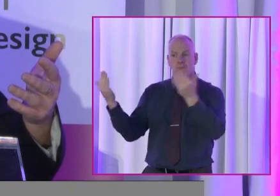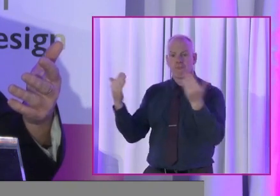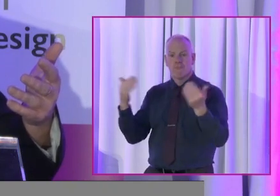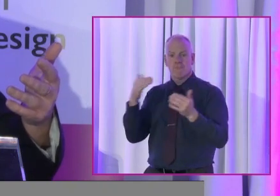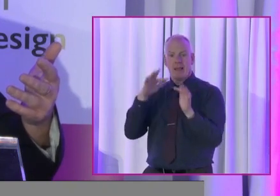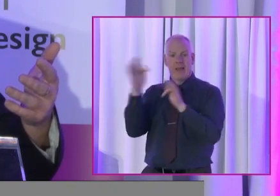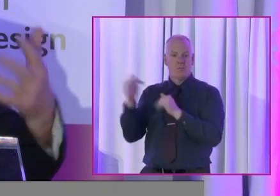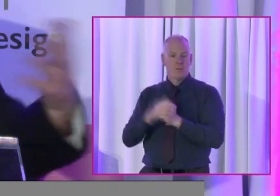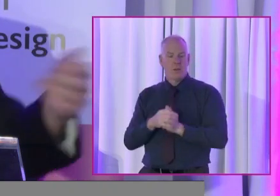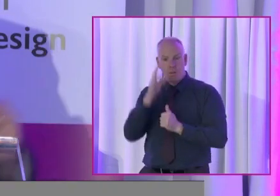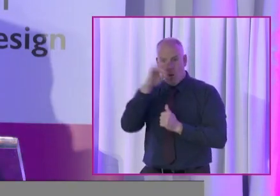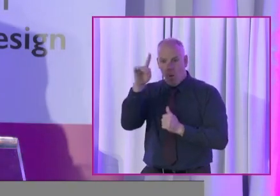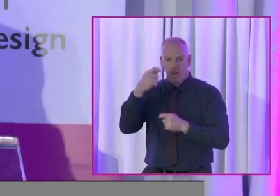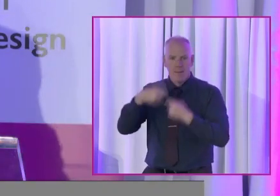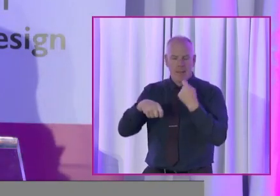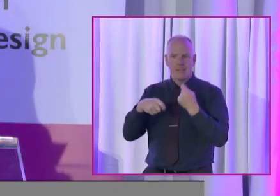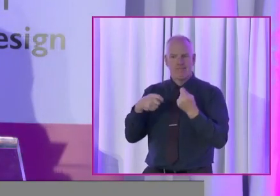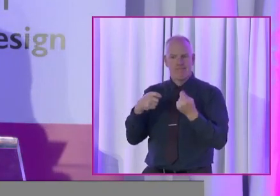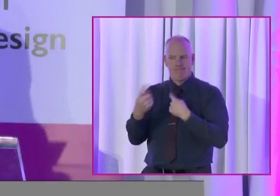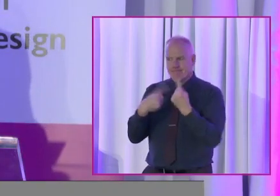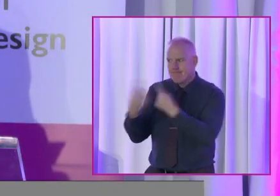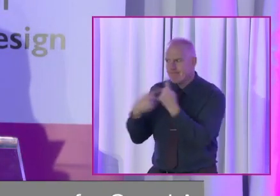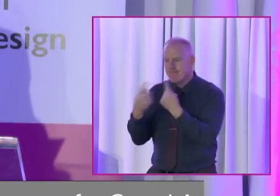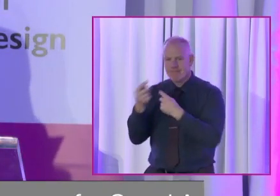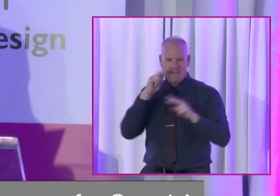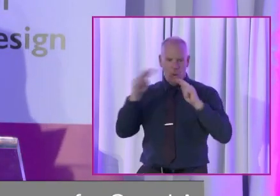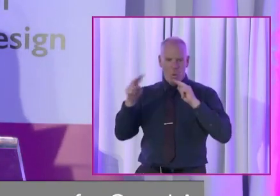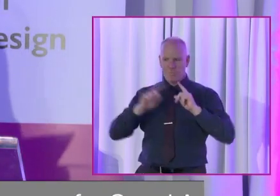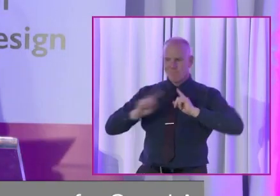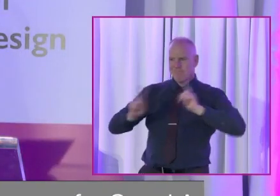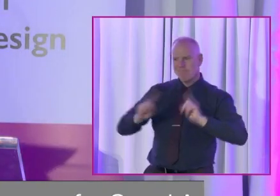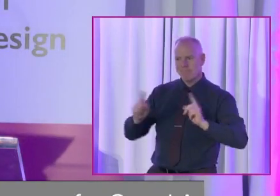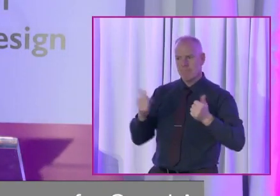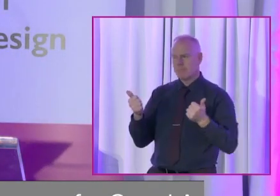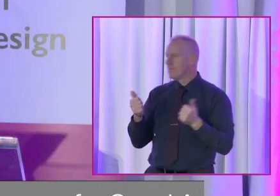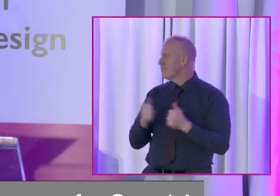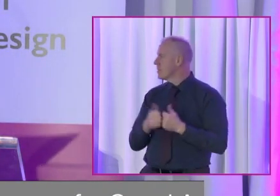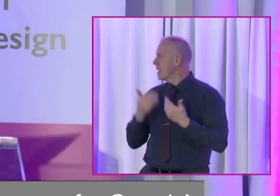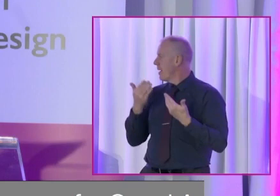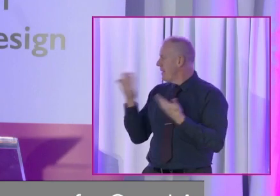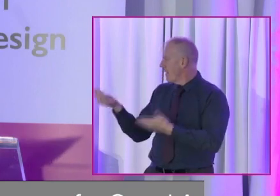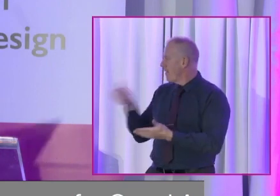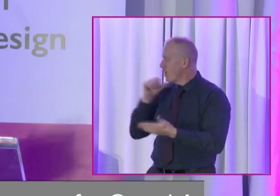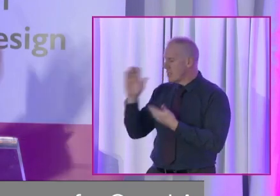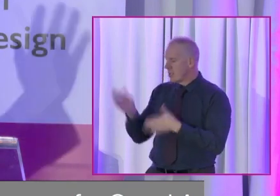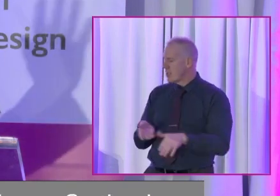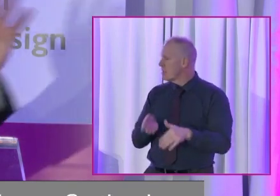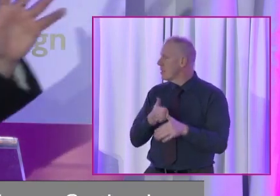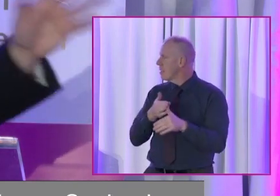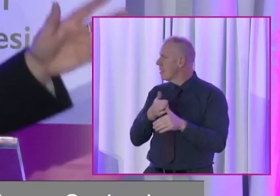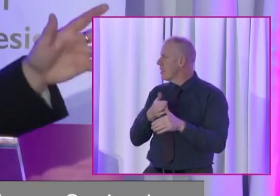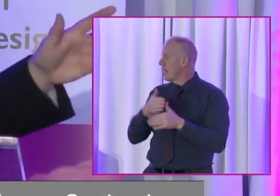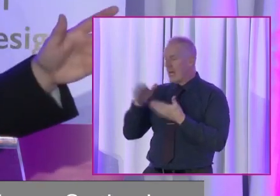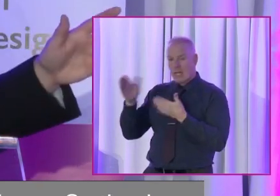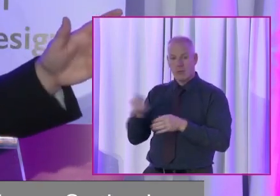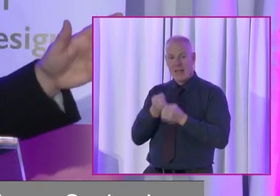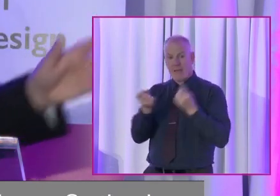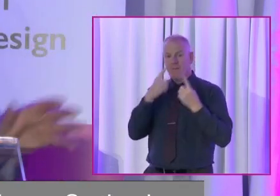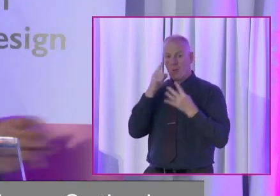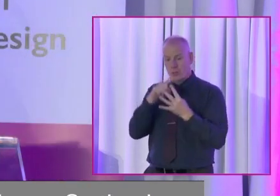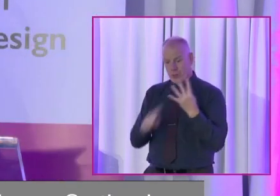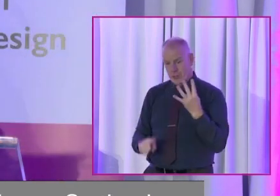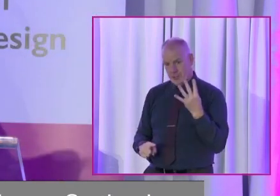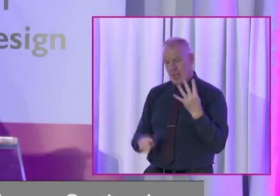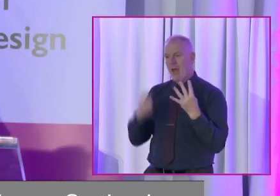And hopefully we'll have a lively exchange of views. So thanks very much. And I'm going to first – well, I'll just introduce everybody first.